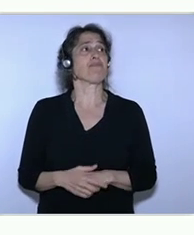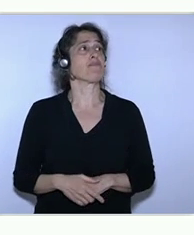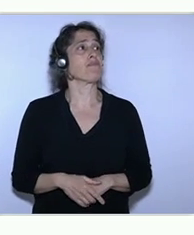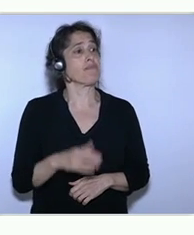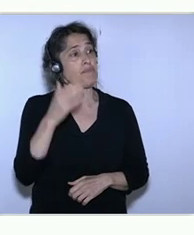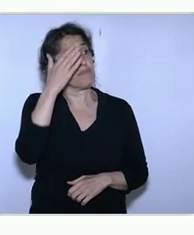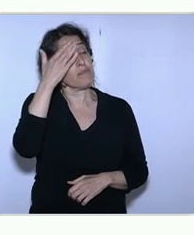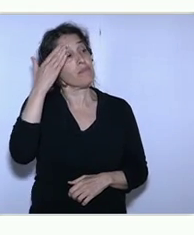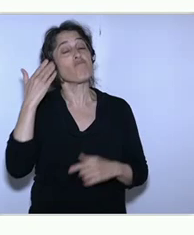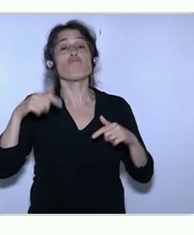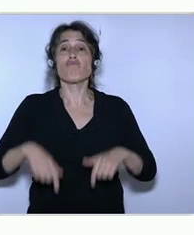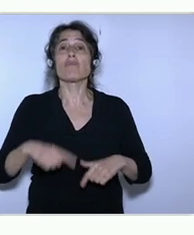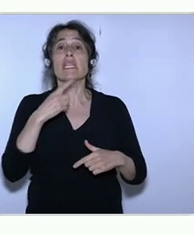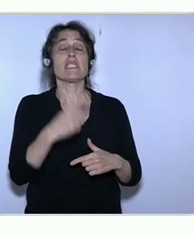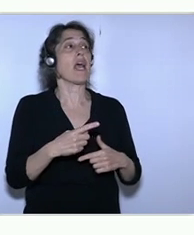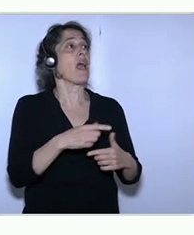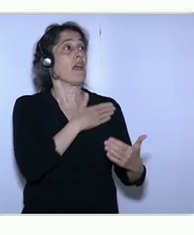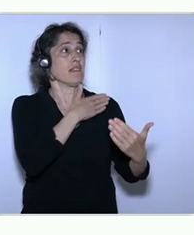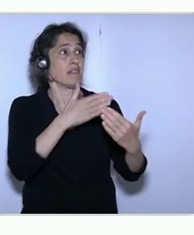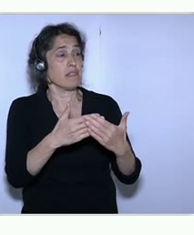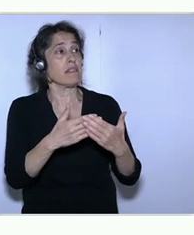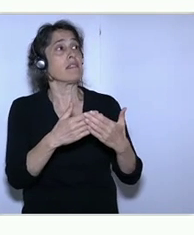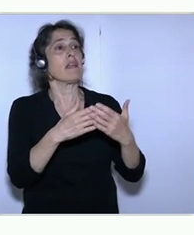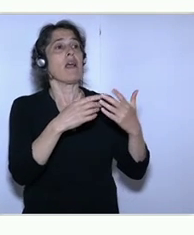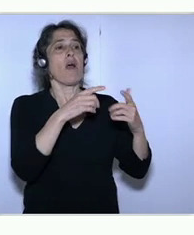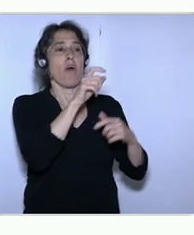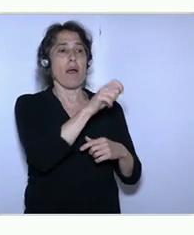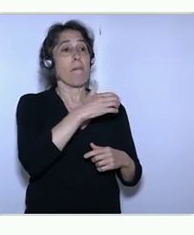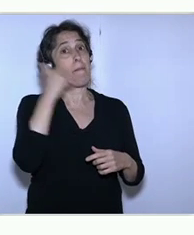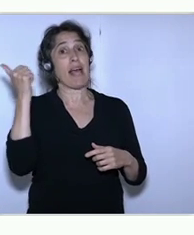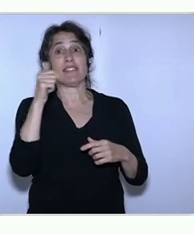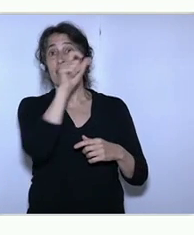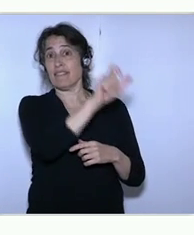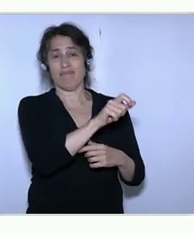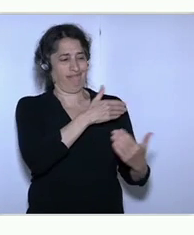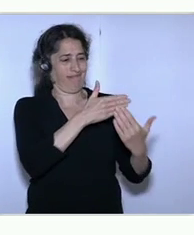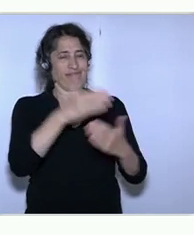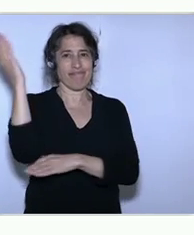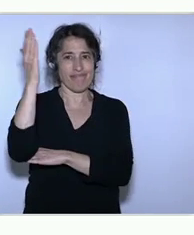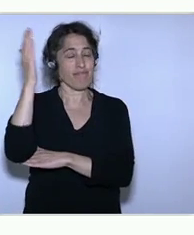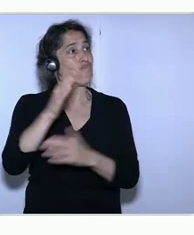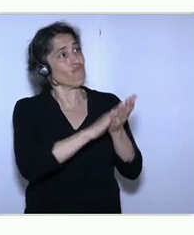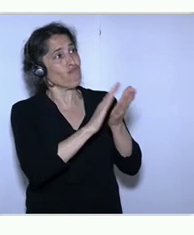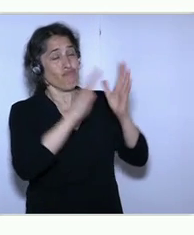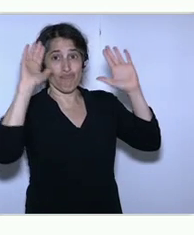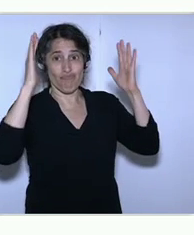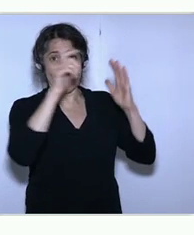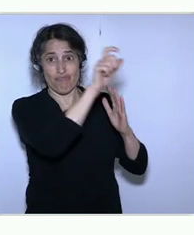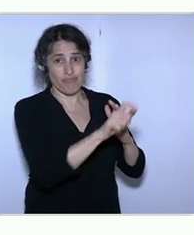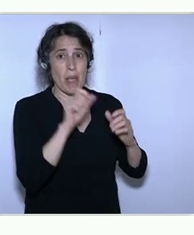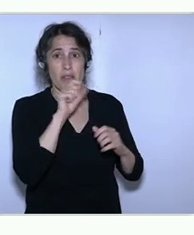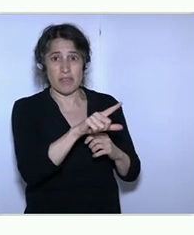speech so far delivered. So congratulations. you. But I have also some questions. I have also actually two questions from